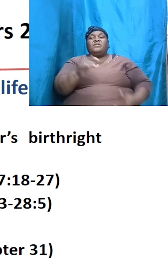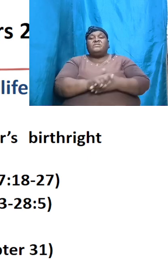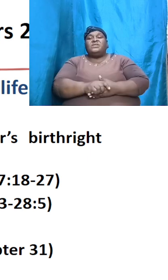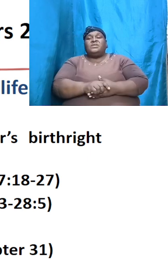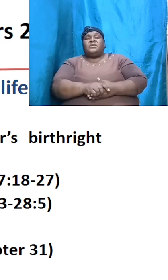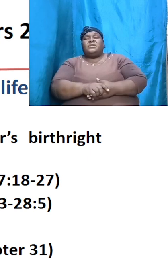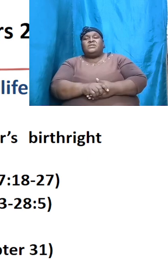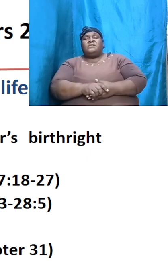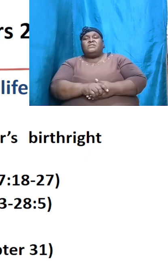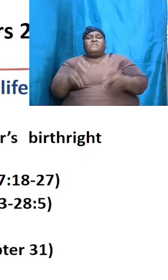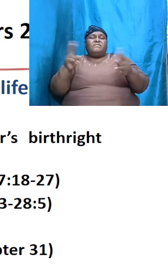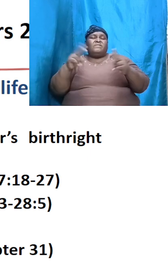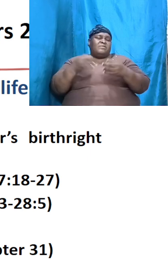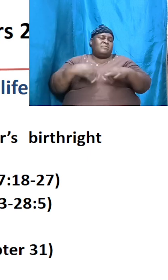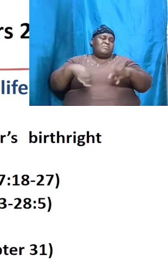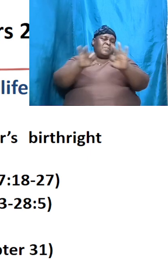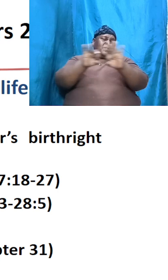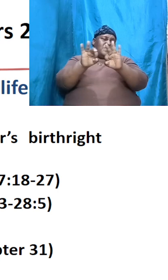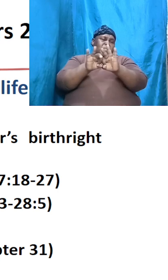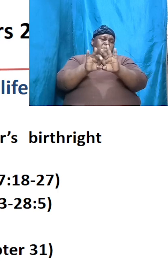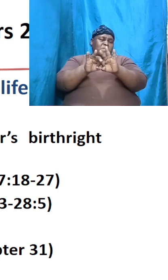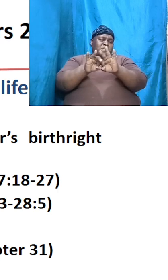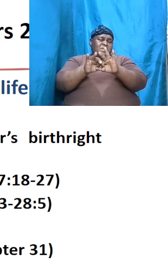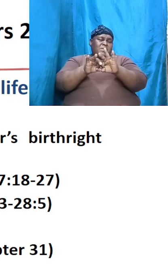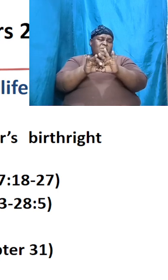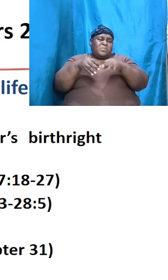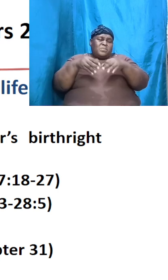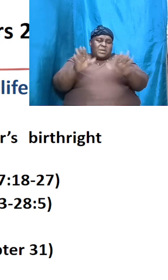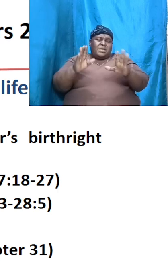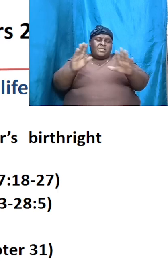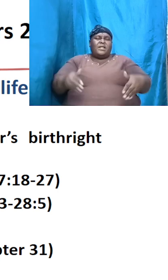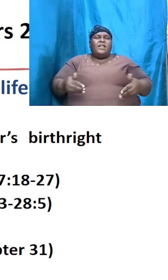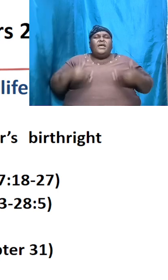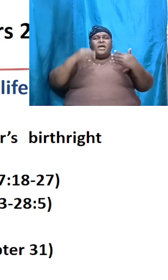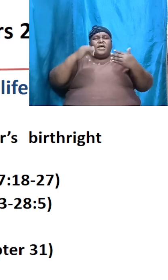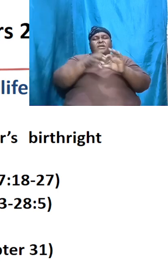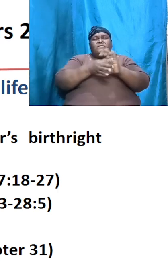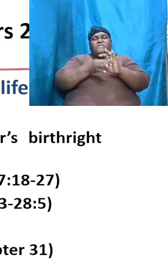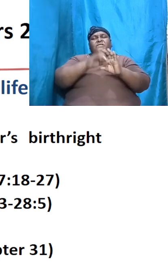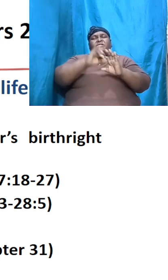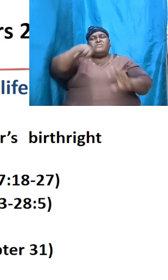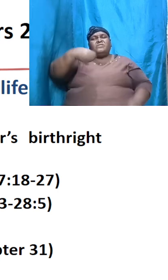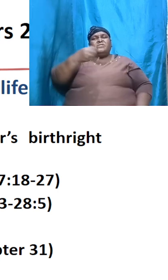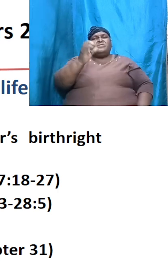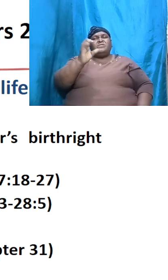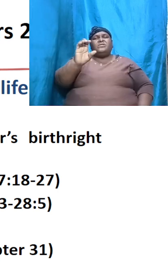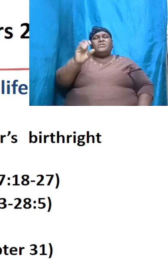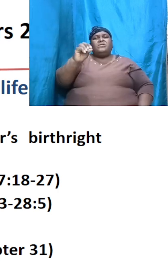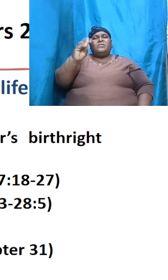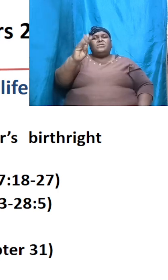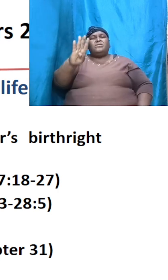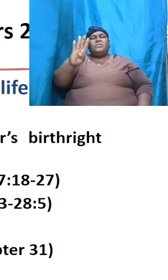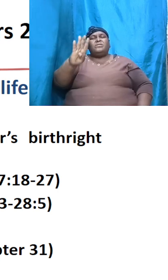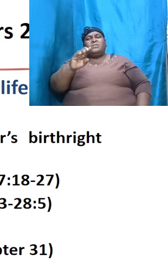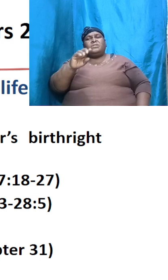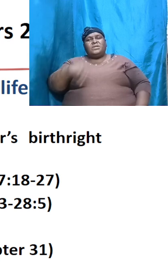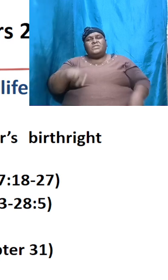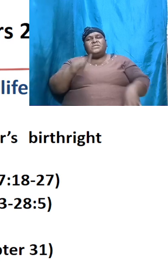and this was a very significant event in the life of Jacob because at this point he now